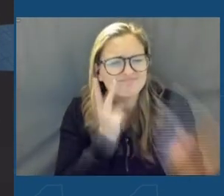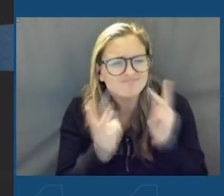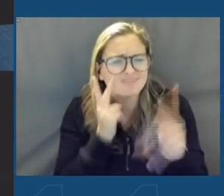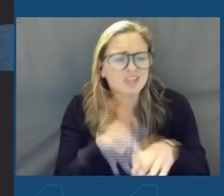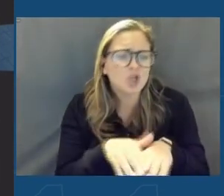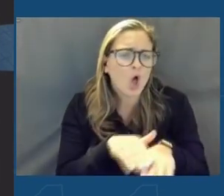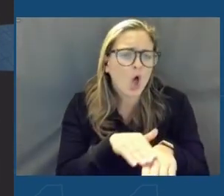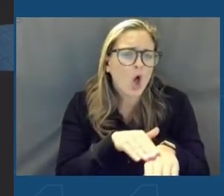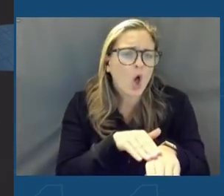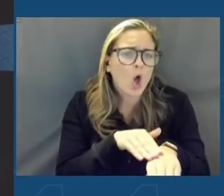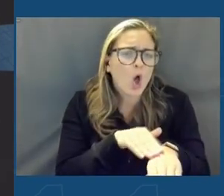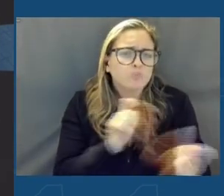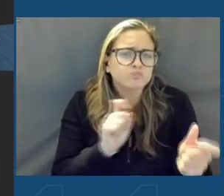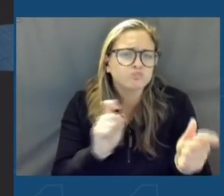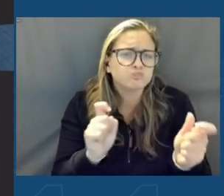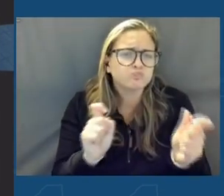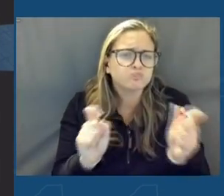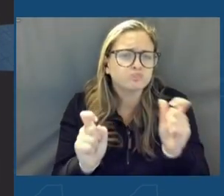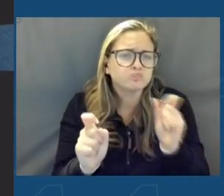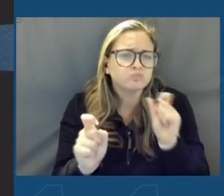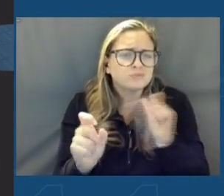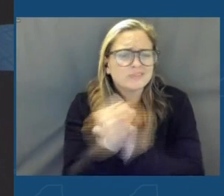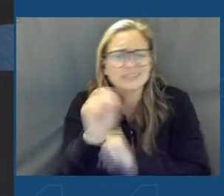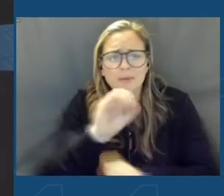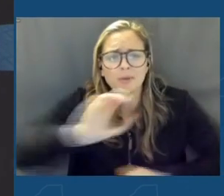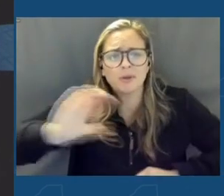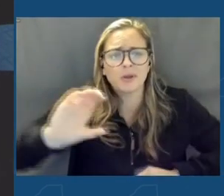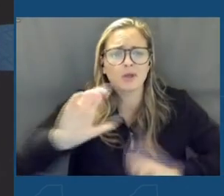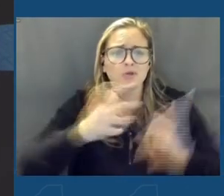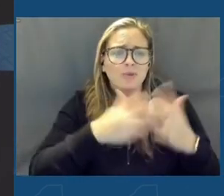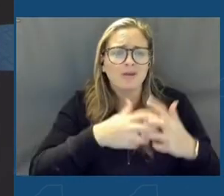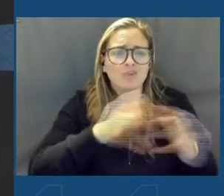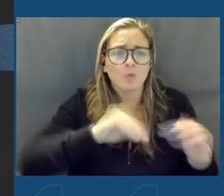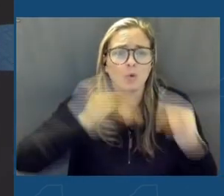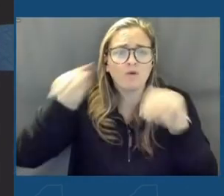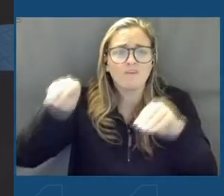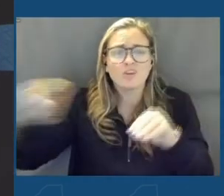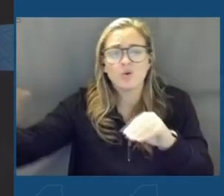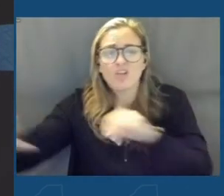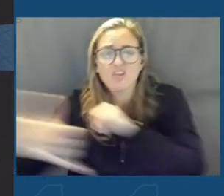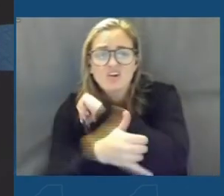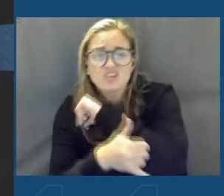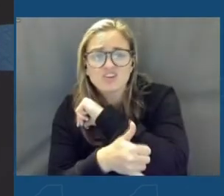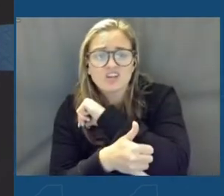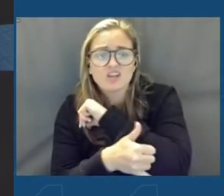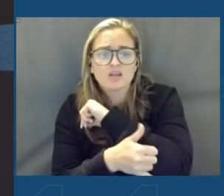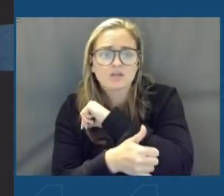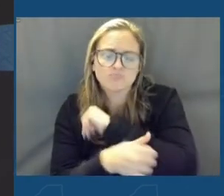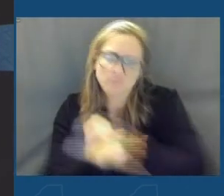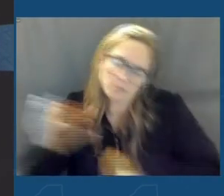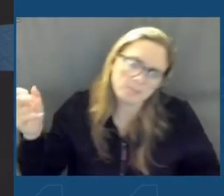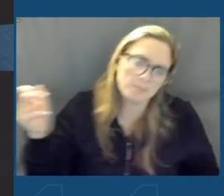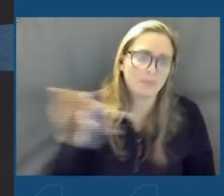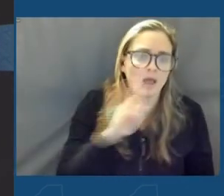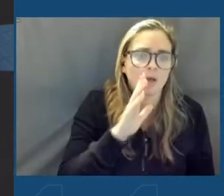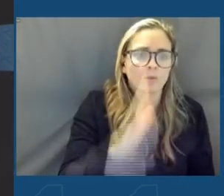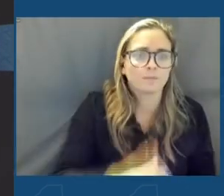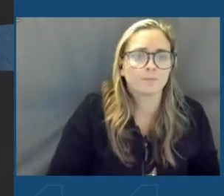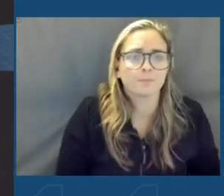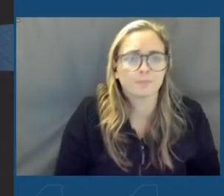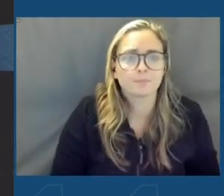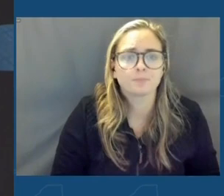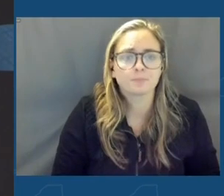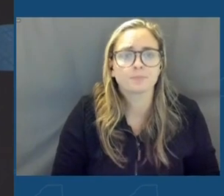erosion of semiconductor manufacturing moving overseas, we will bring these jobs back to our